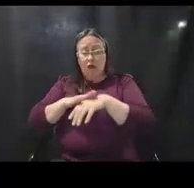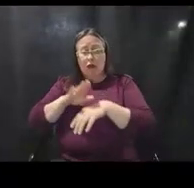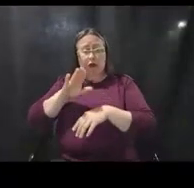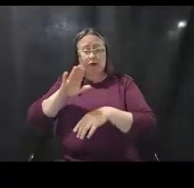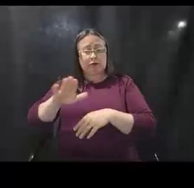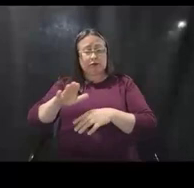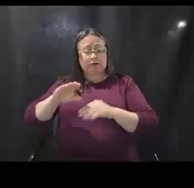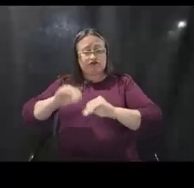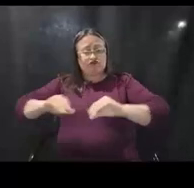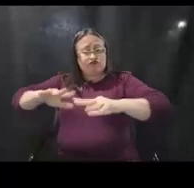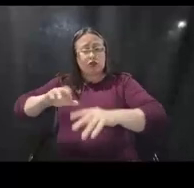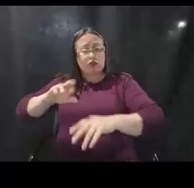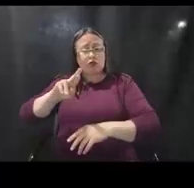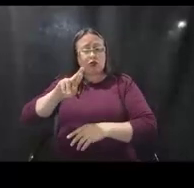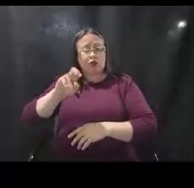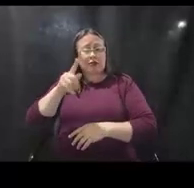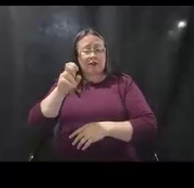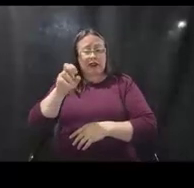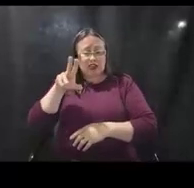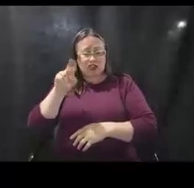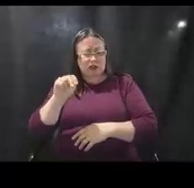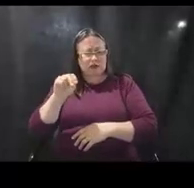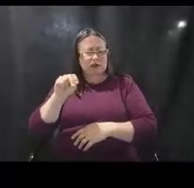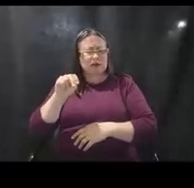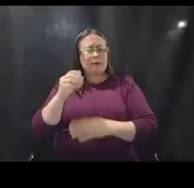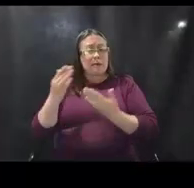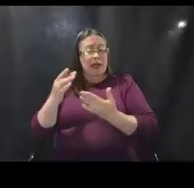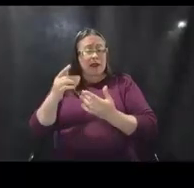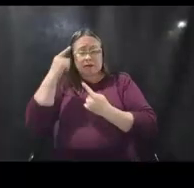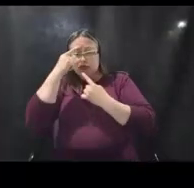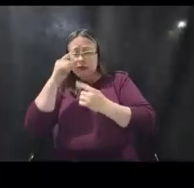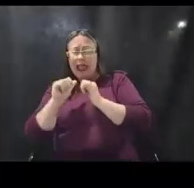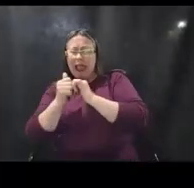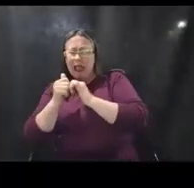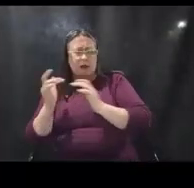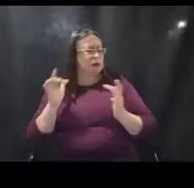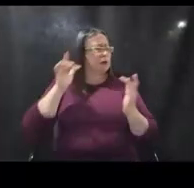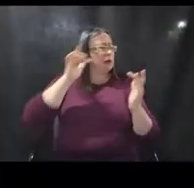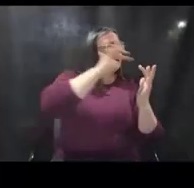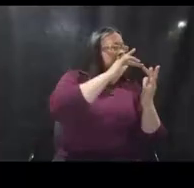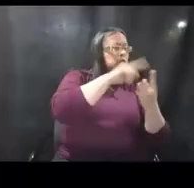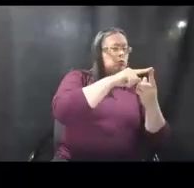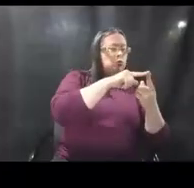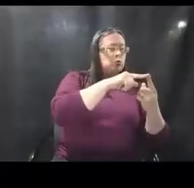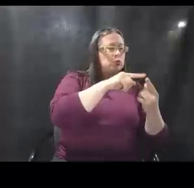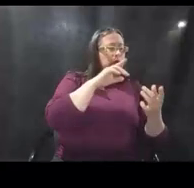your outreach and engagement strategy will reach tribal members who live elsewhere.